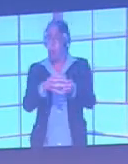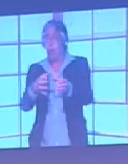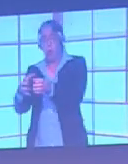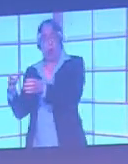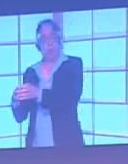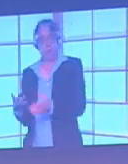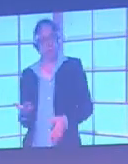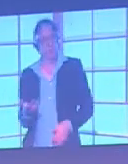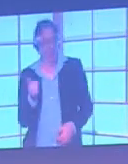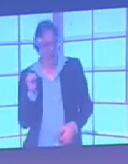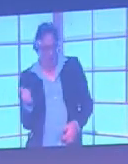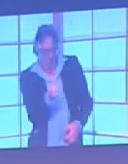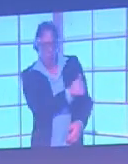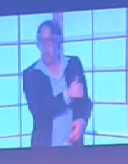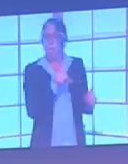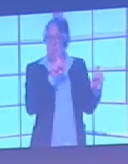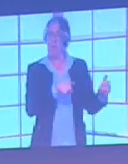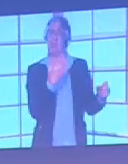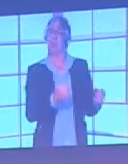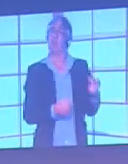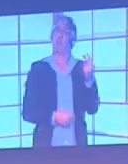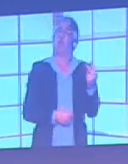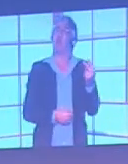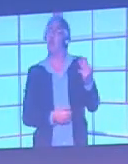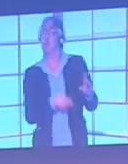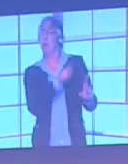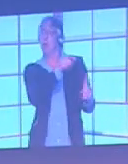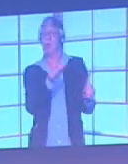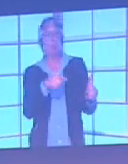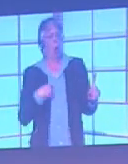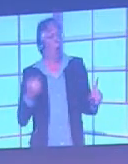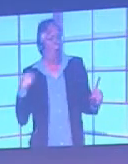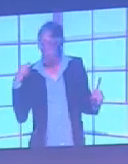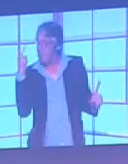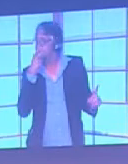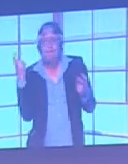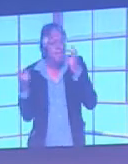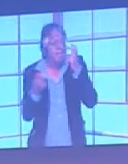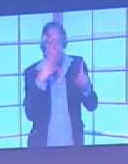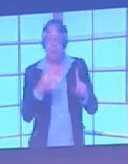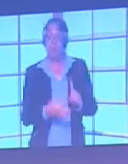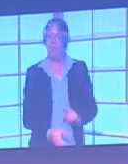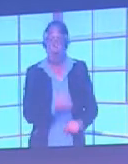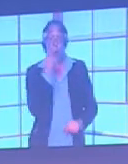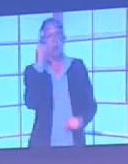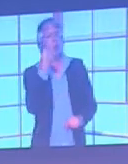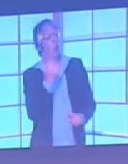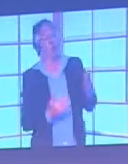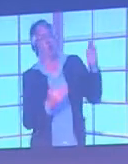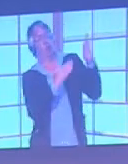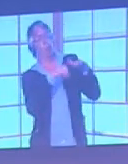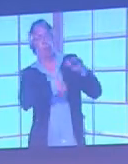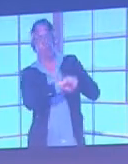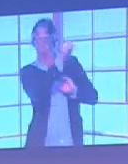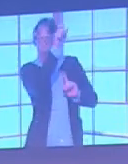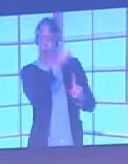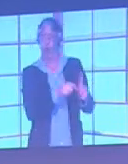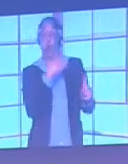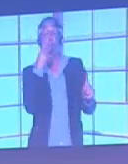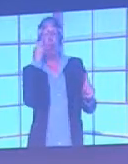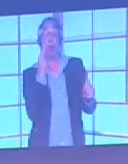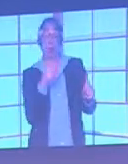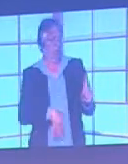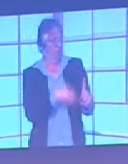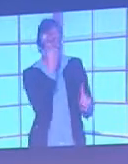squad. I don't know where they are, he's the only one I've managed to track down. So I said to him, so did